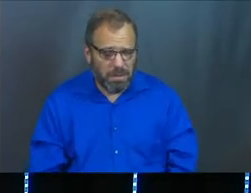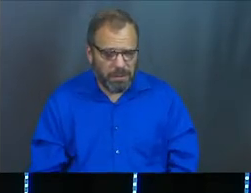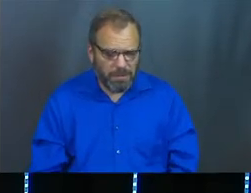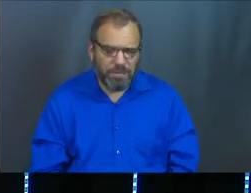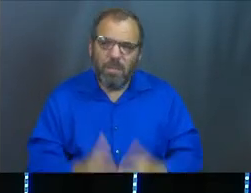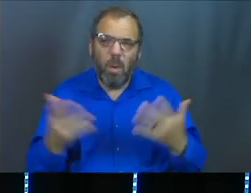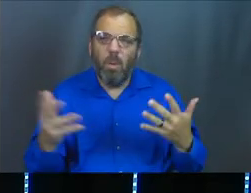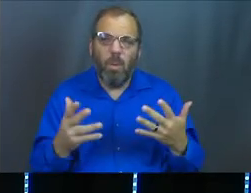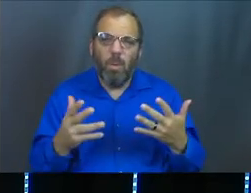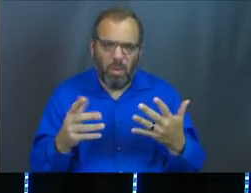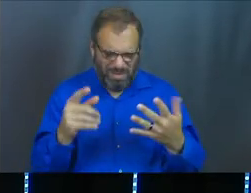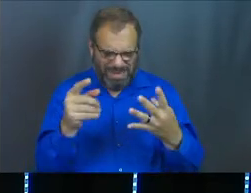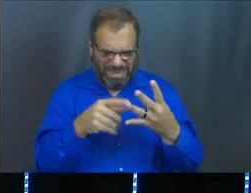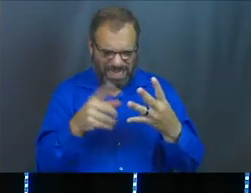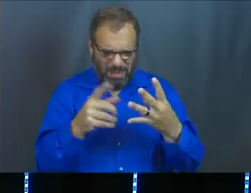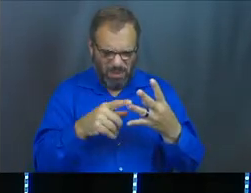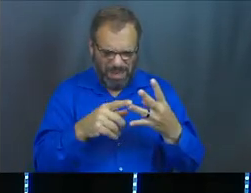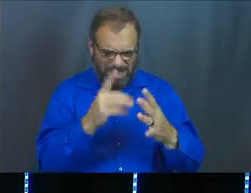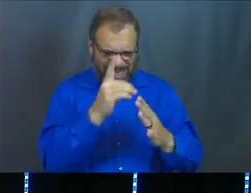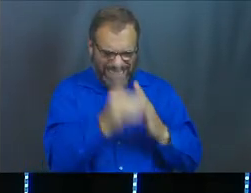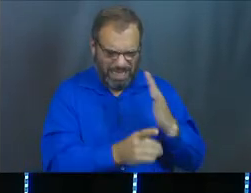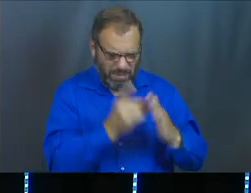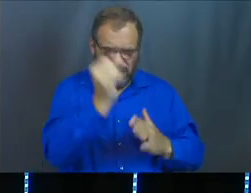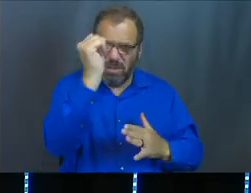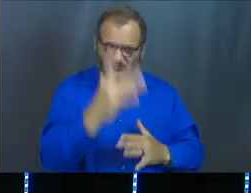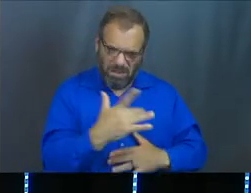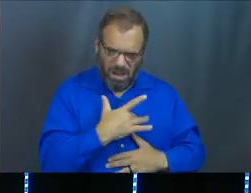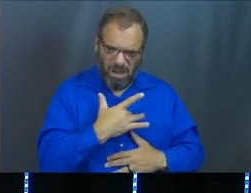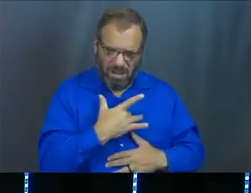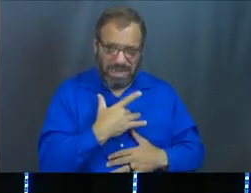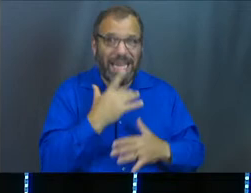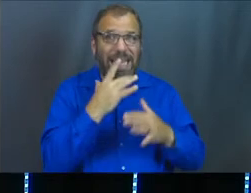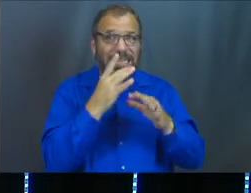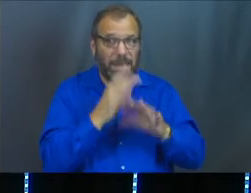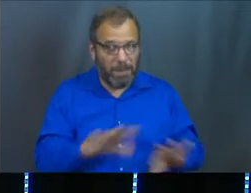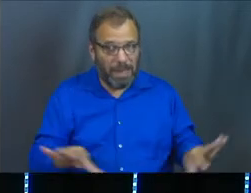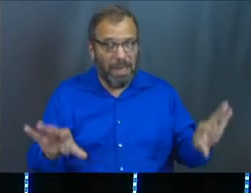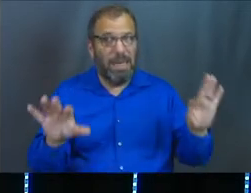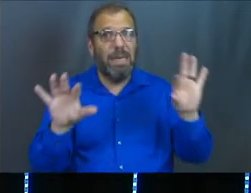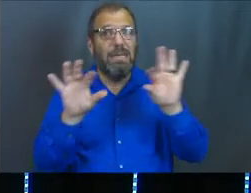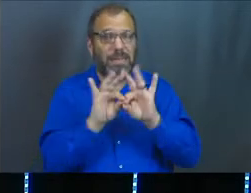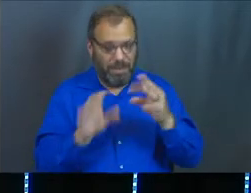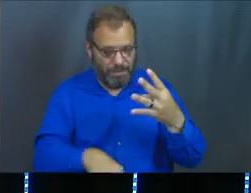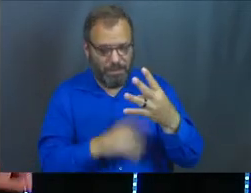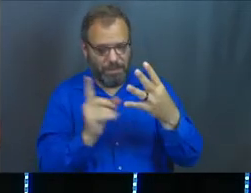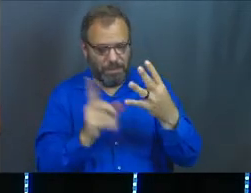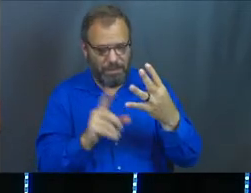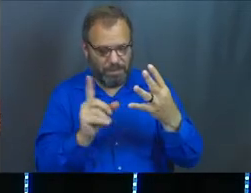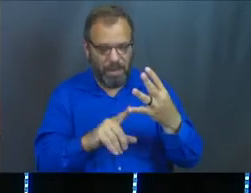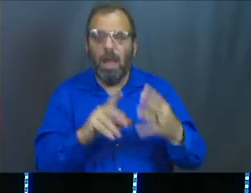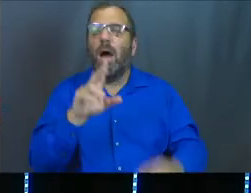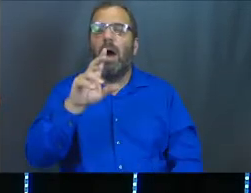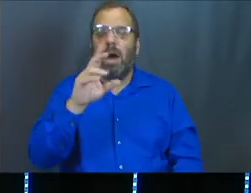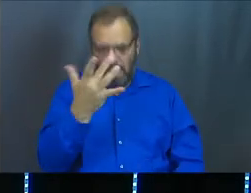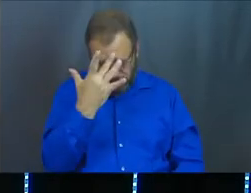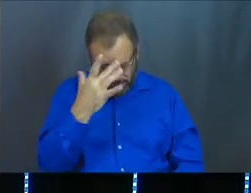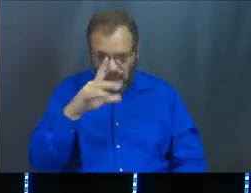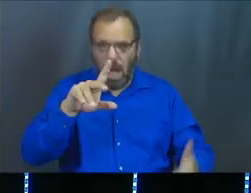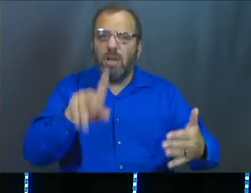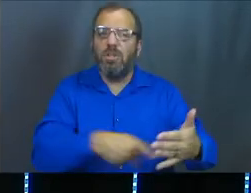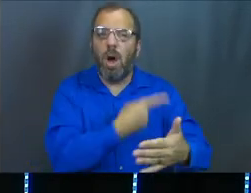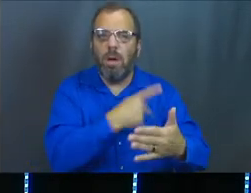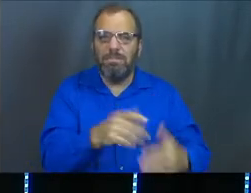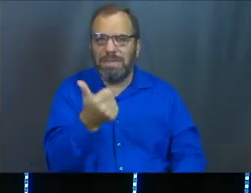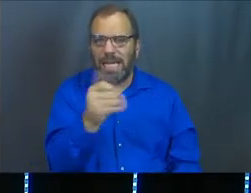What is the dispositional heart of God is a big deal. Next, Psalm 19,